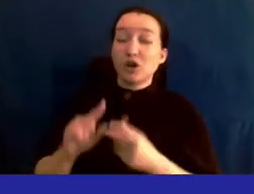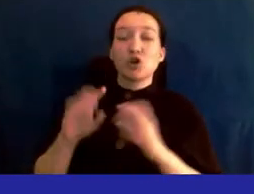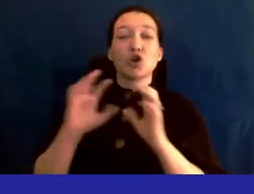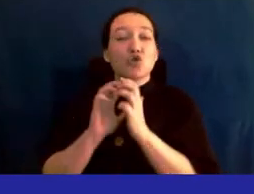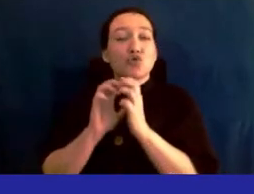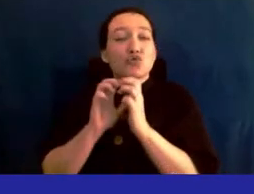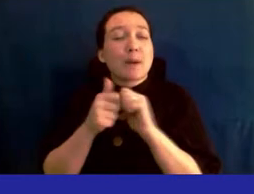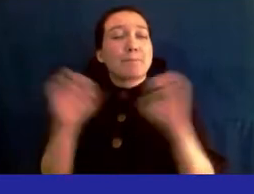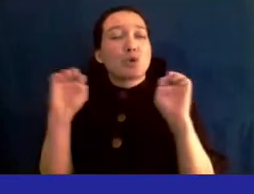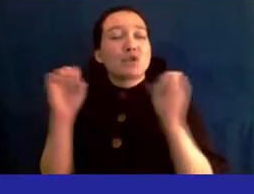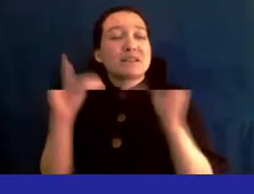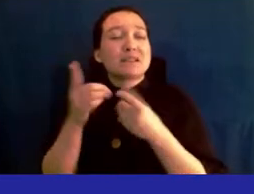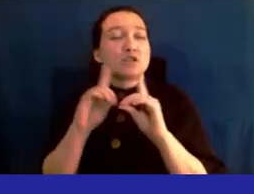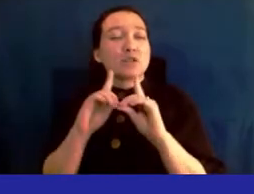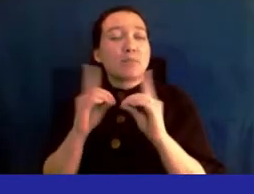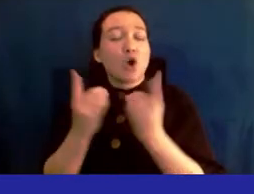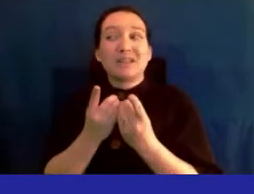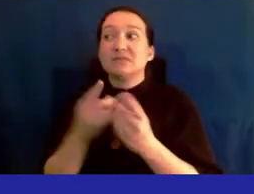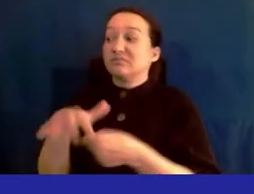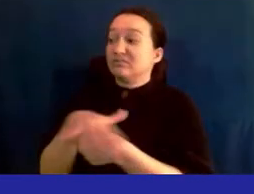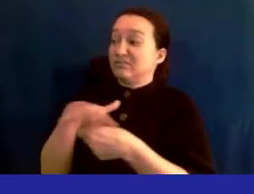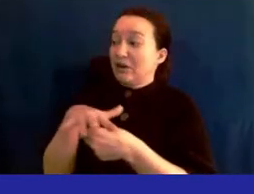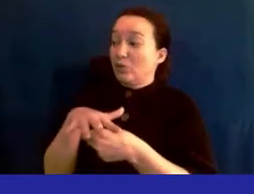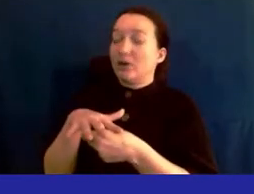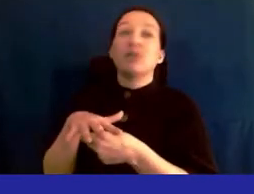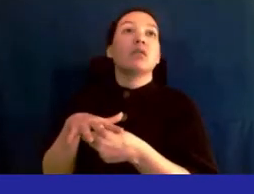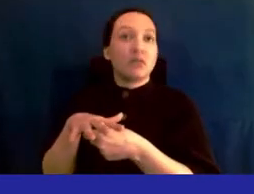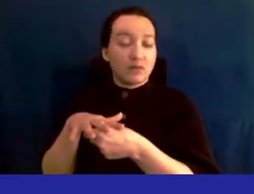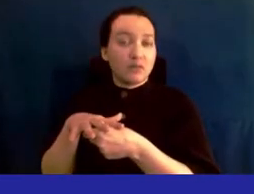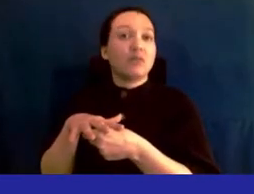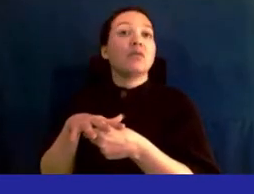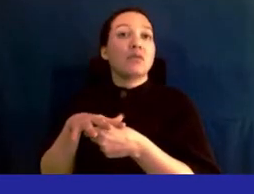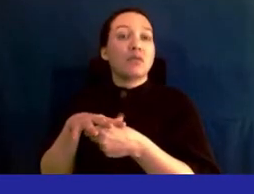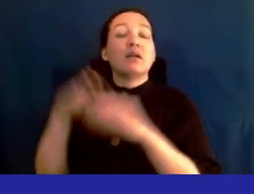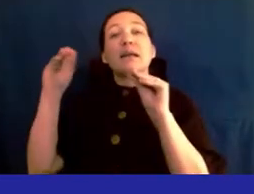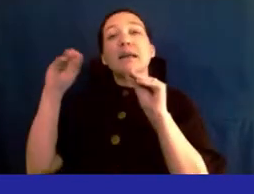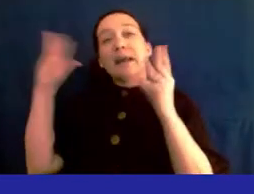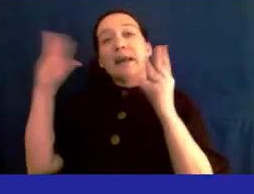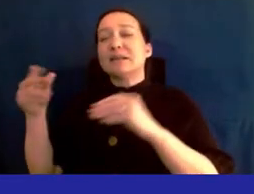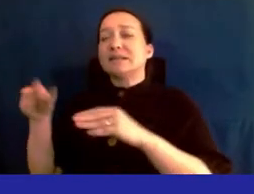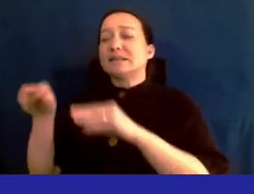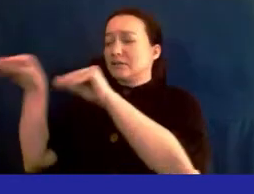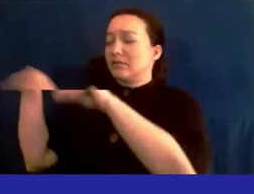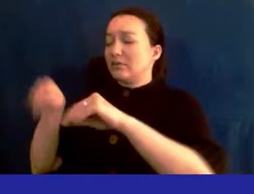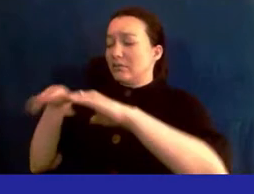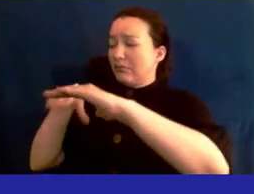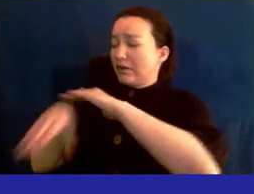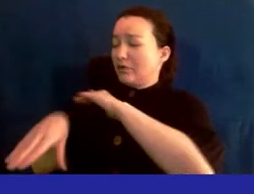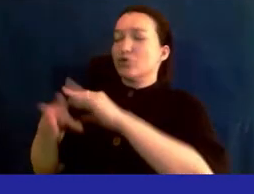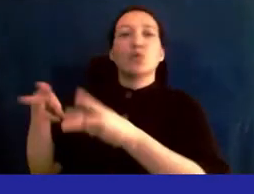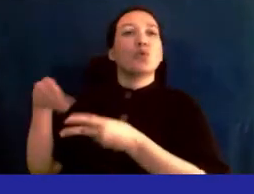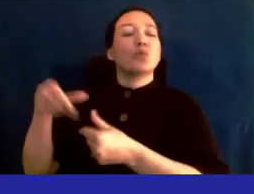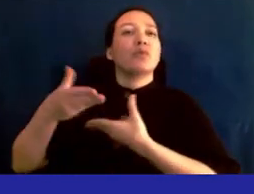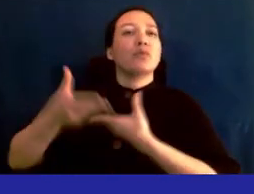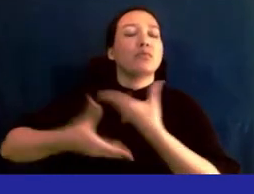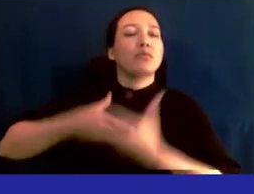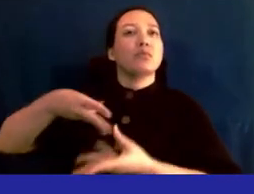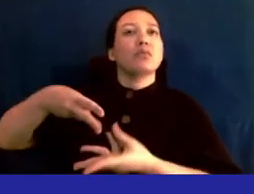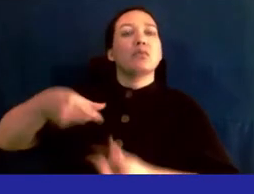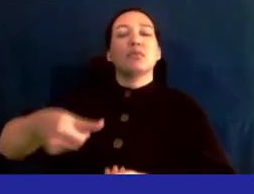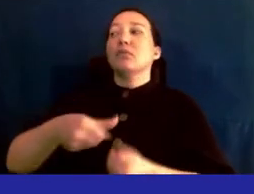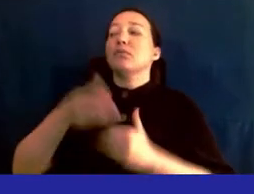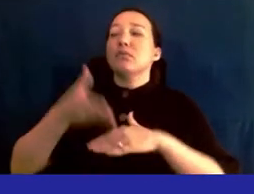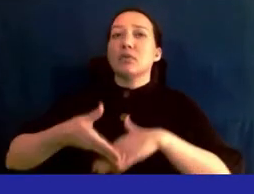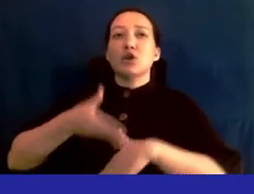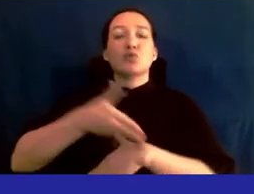department by and large in the areas and relocating ambulance entrances for improved flow to increase and to build